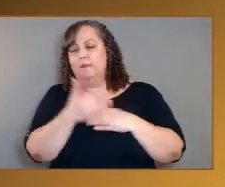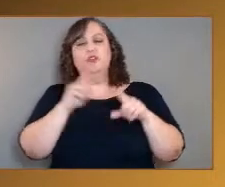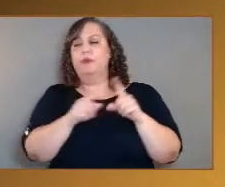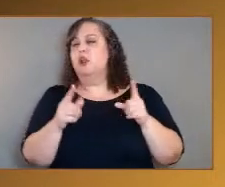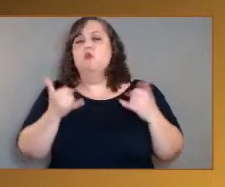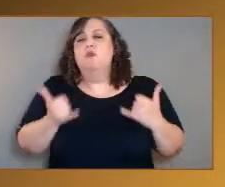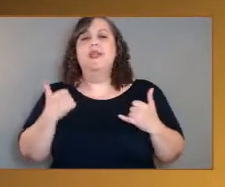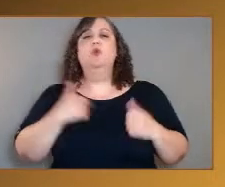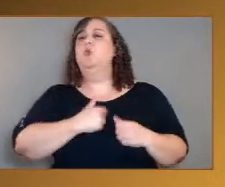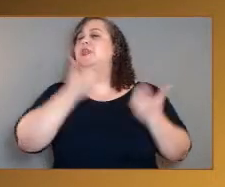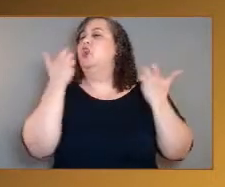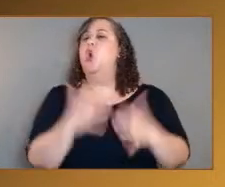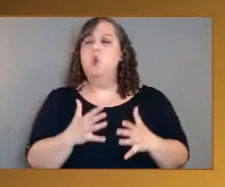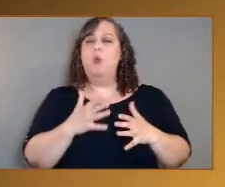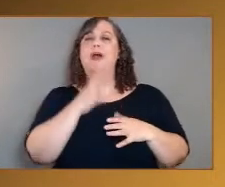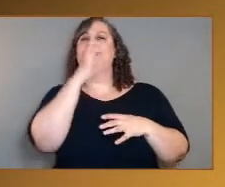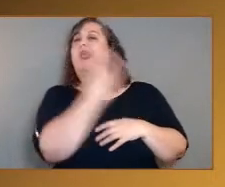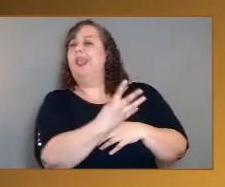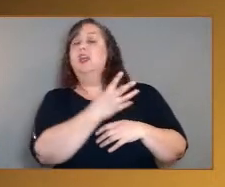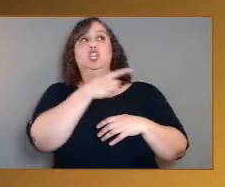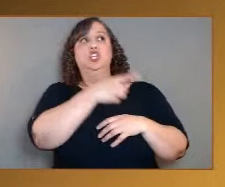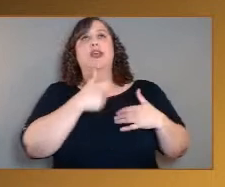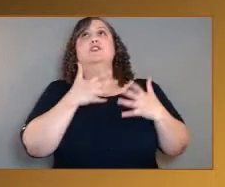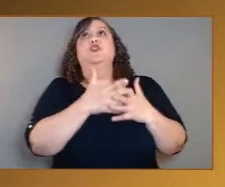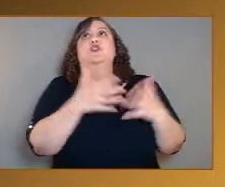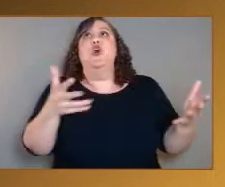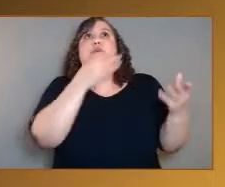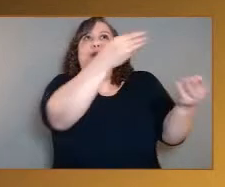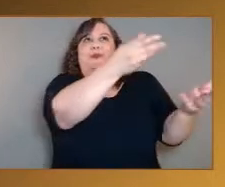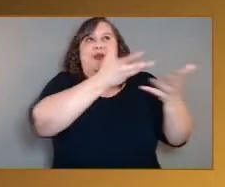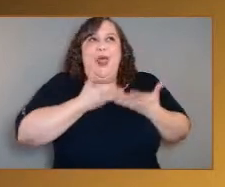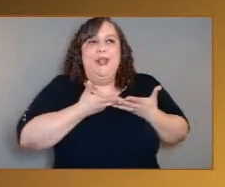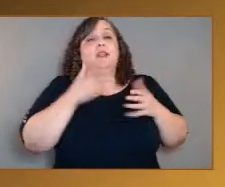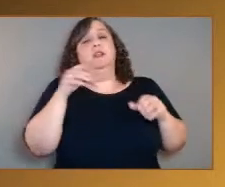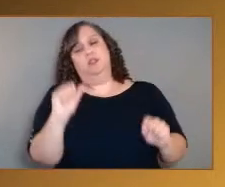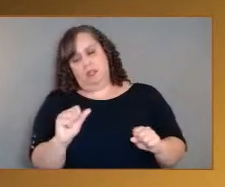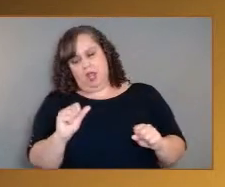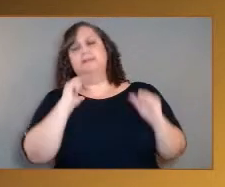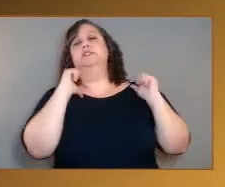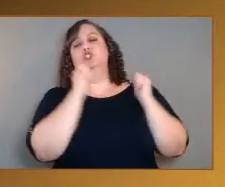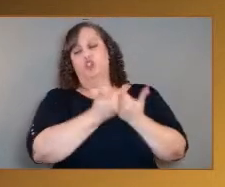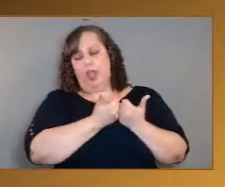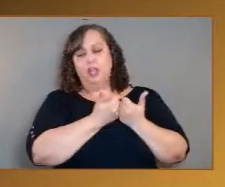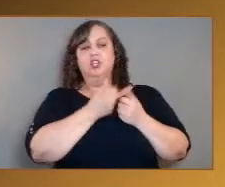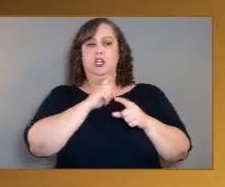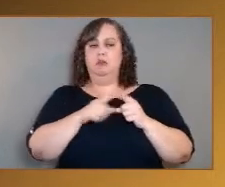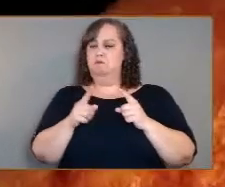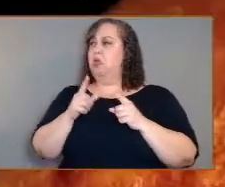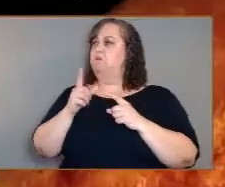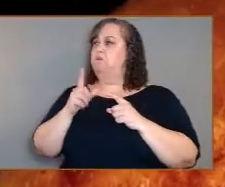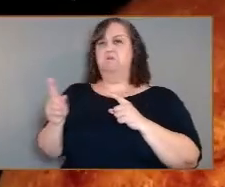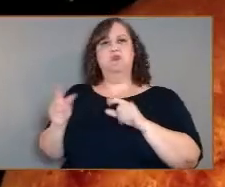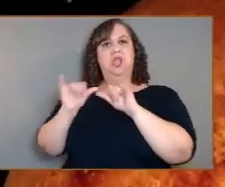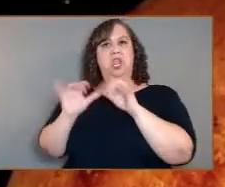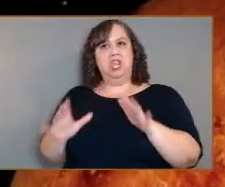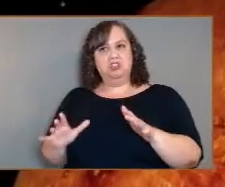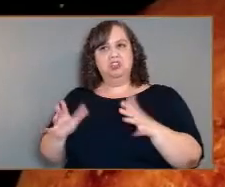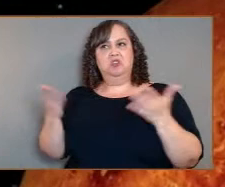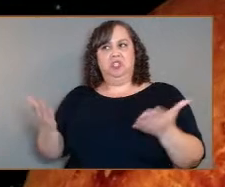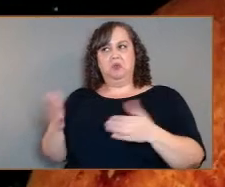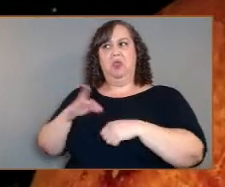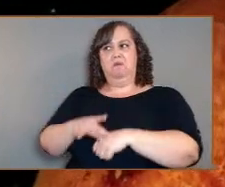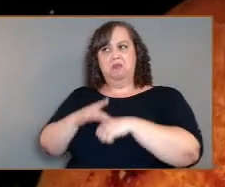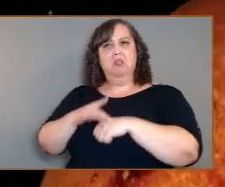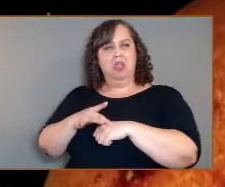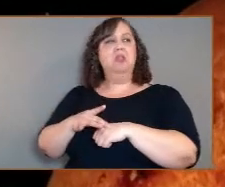has so much to tell us. And yes, she's hard. But the engineers of Planet Earth, those women and men that make things possible that we just talk about all the